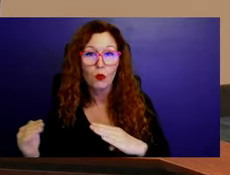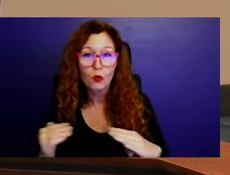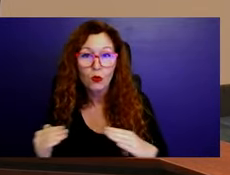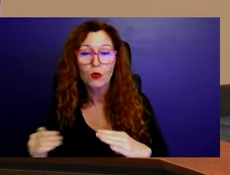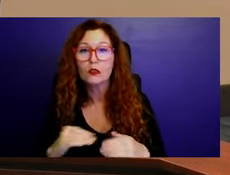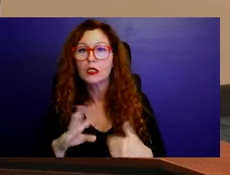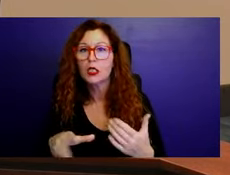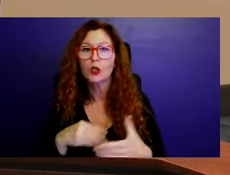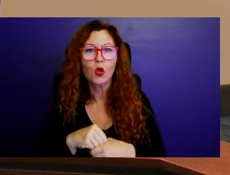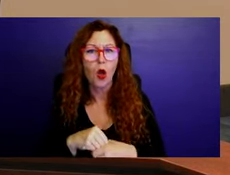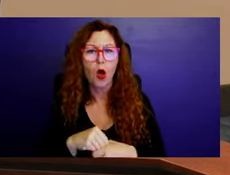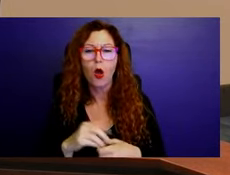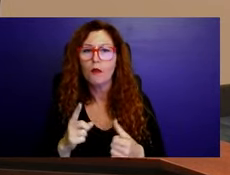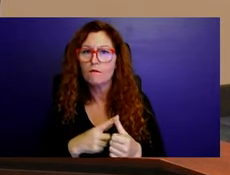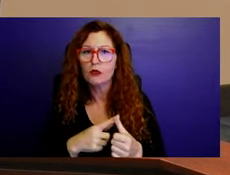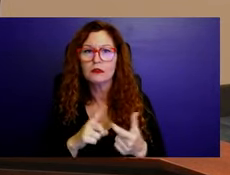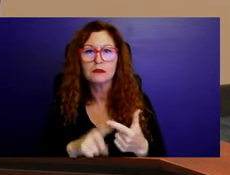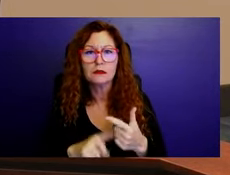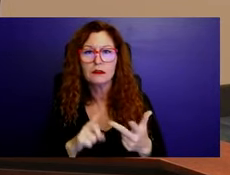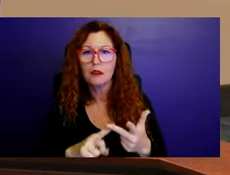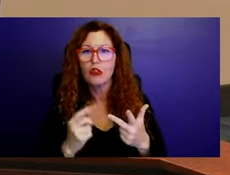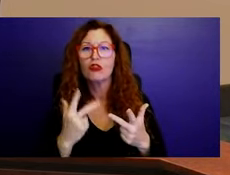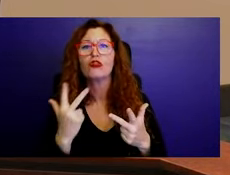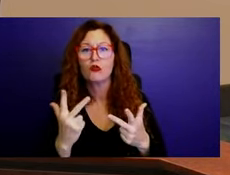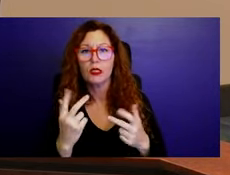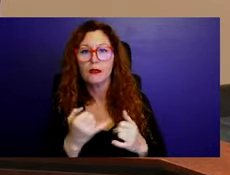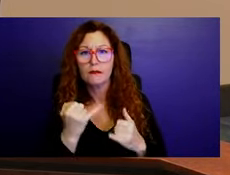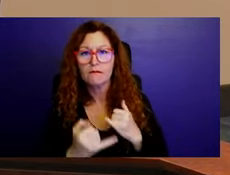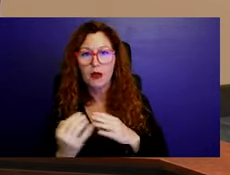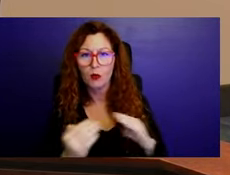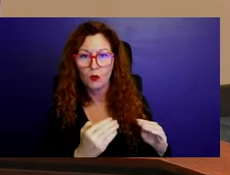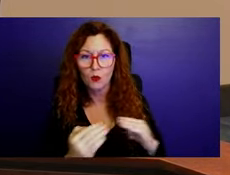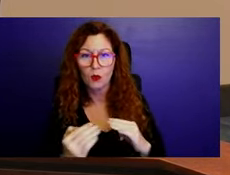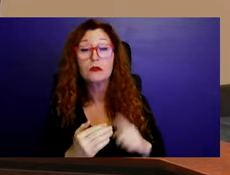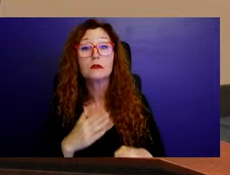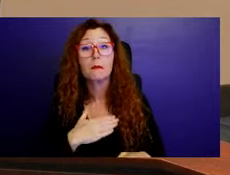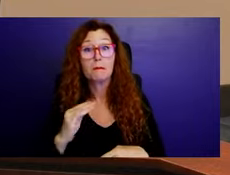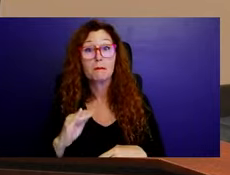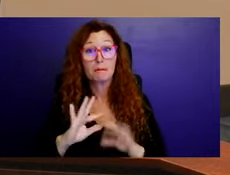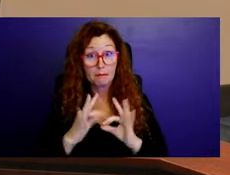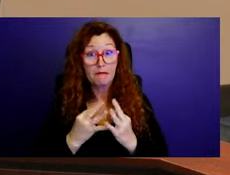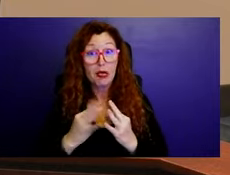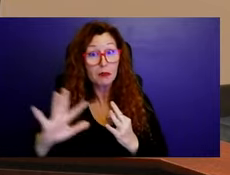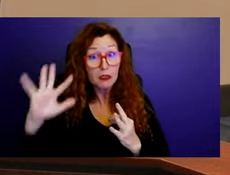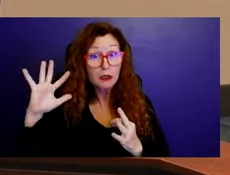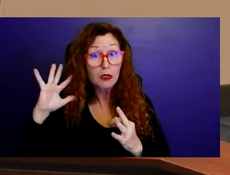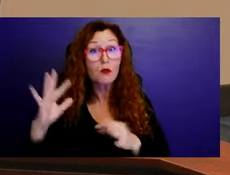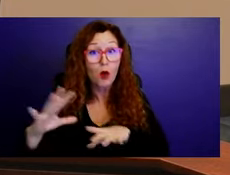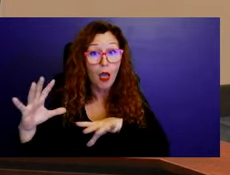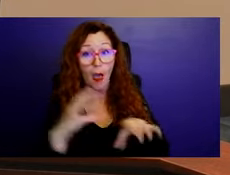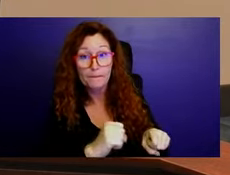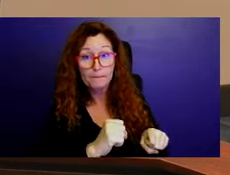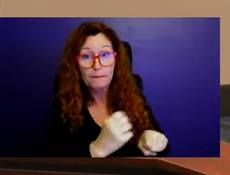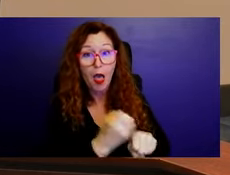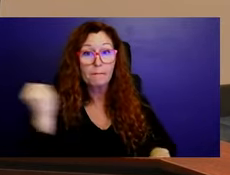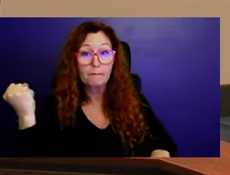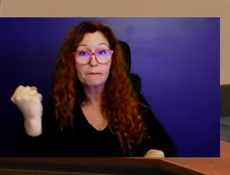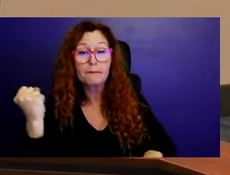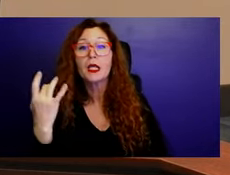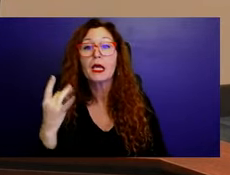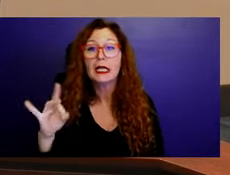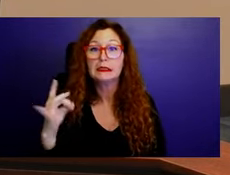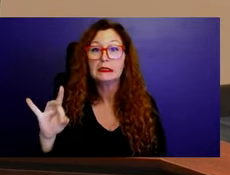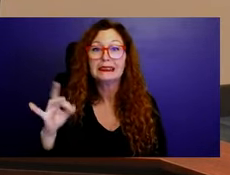the final one. Myself, my family, were captured in the First Seminole War in 1818. Other individuals